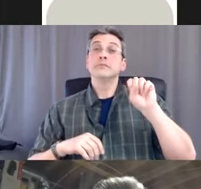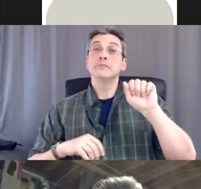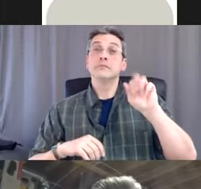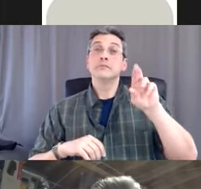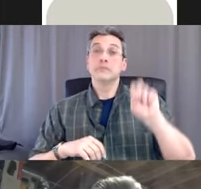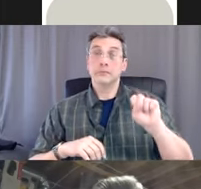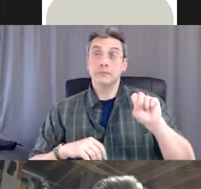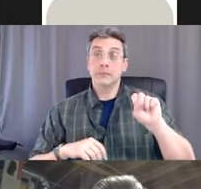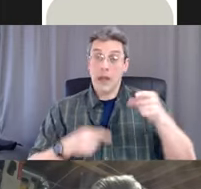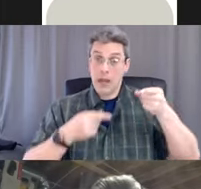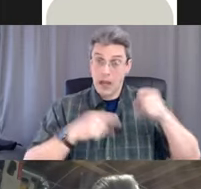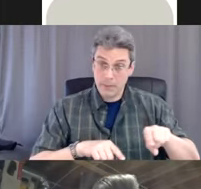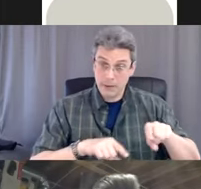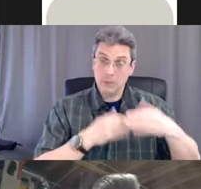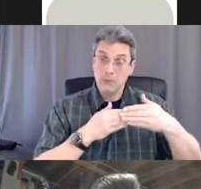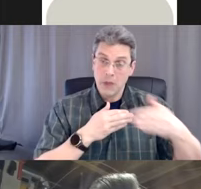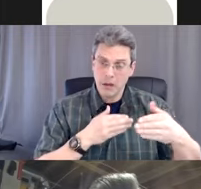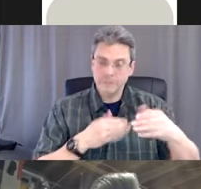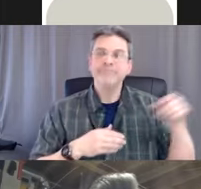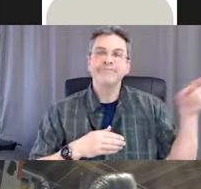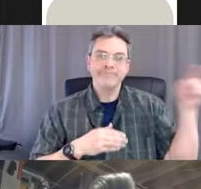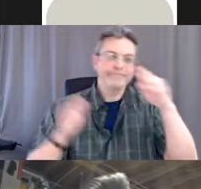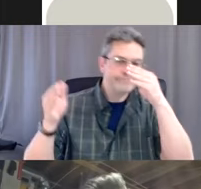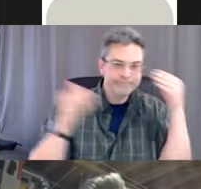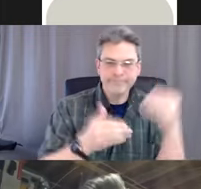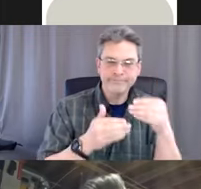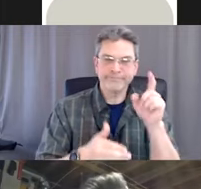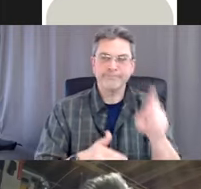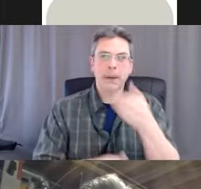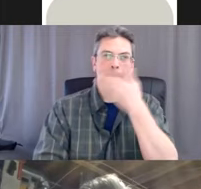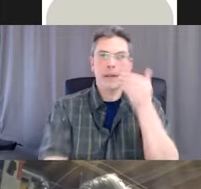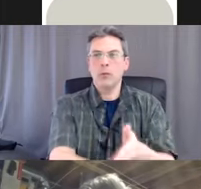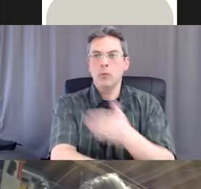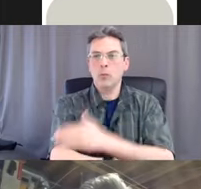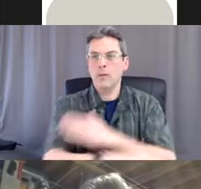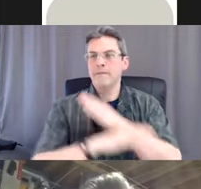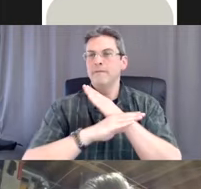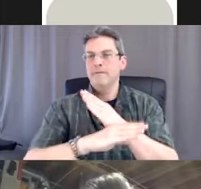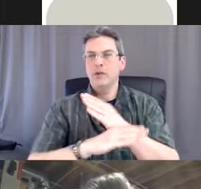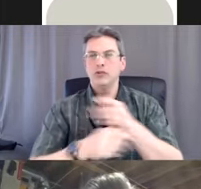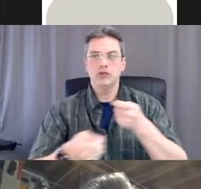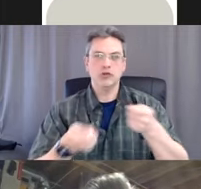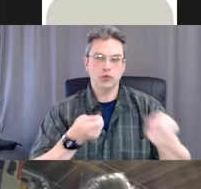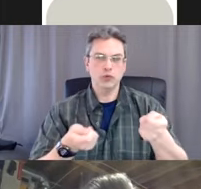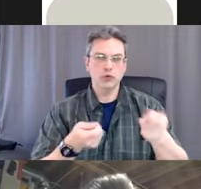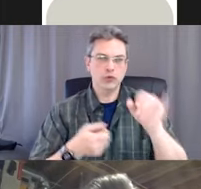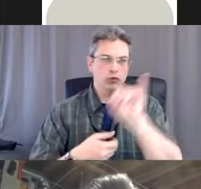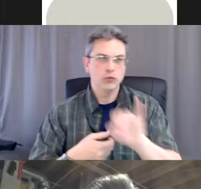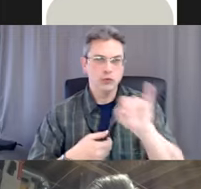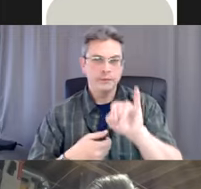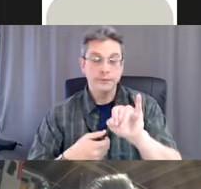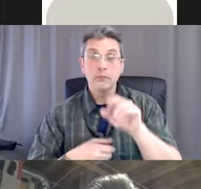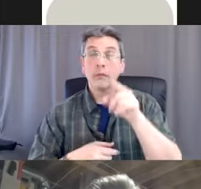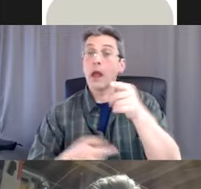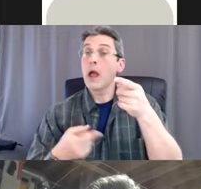post SARS. So to give you a simple example, pre SARS, if somebody needed to go in the hospital